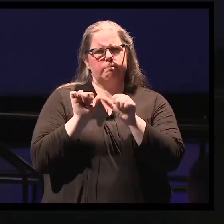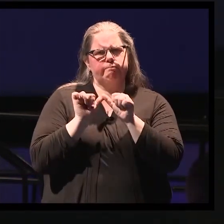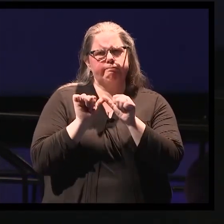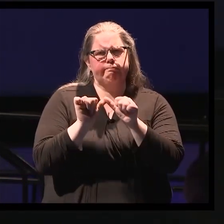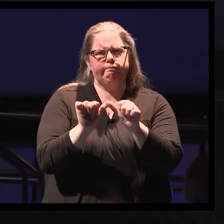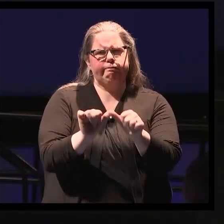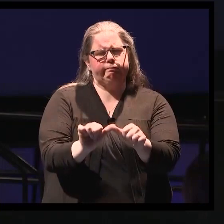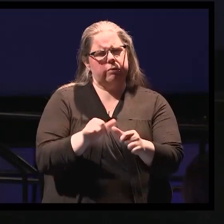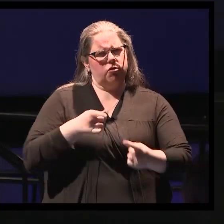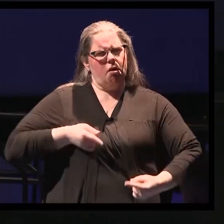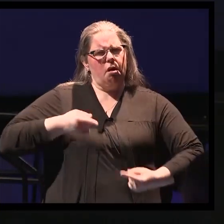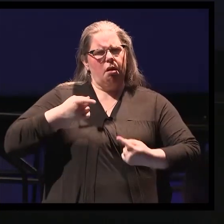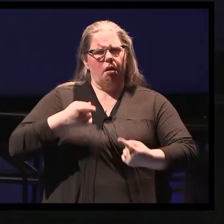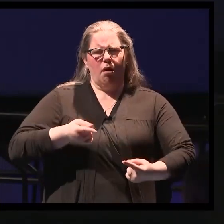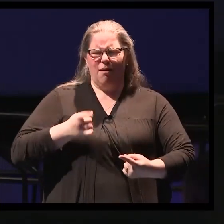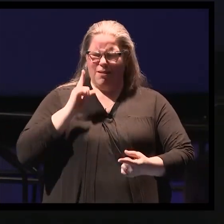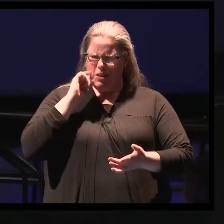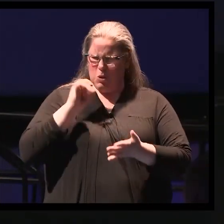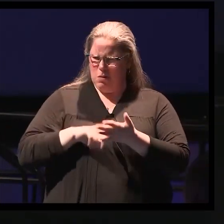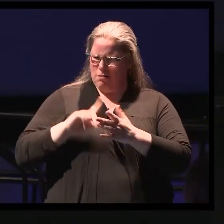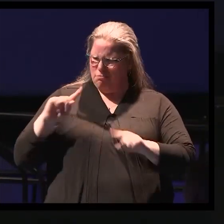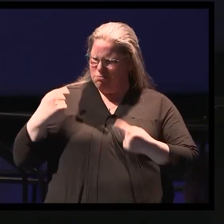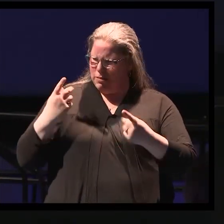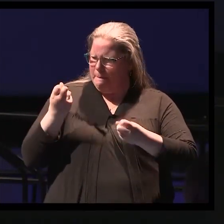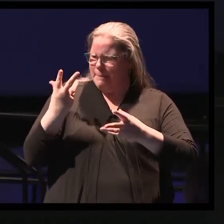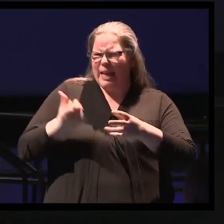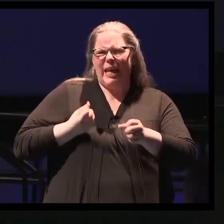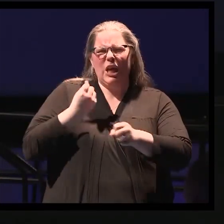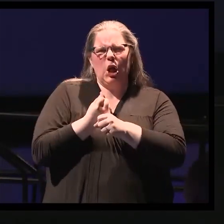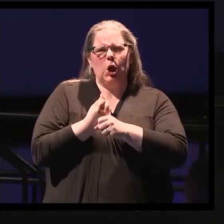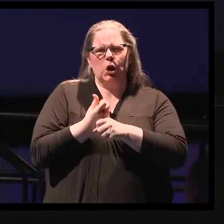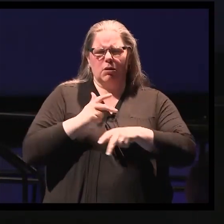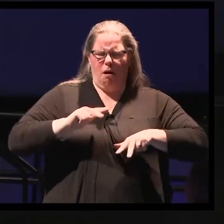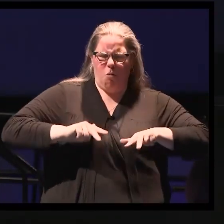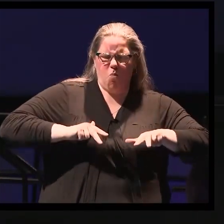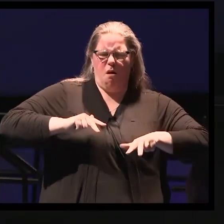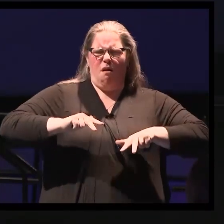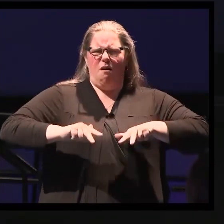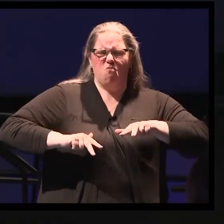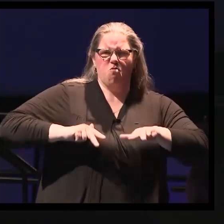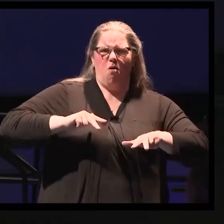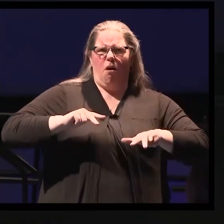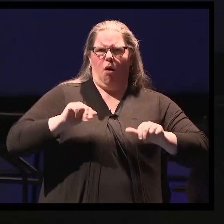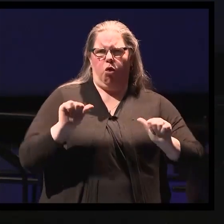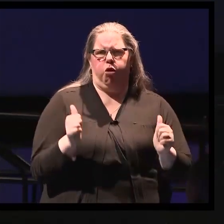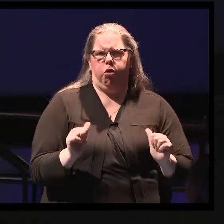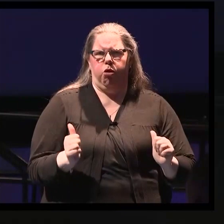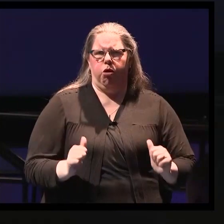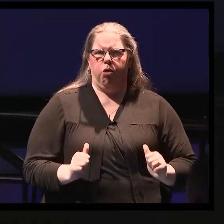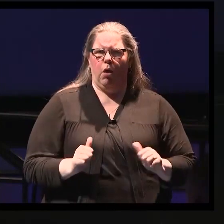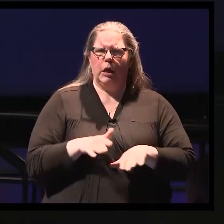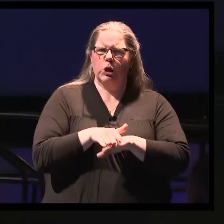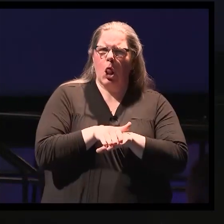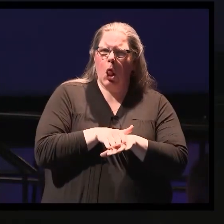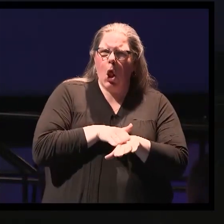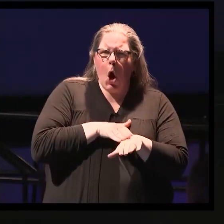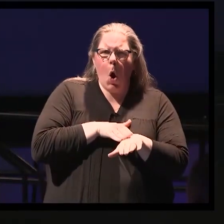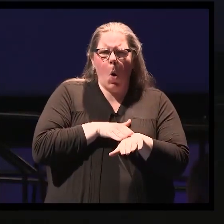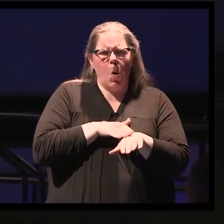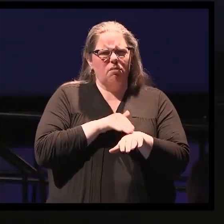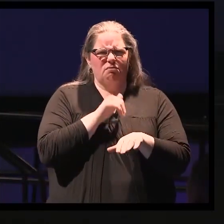several years now, she's noticed worsening of her gait. She finds she's slower and unsteady.